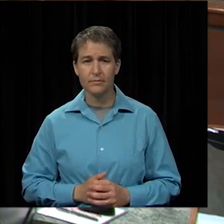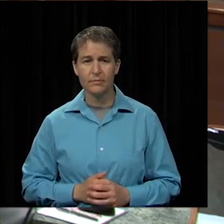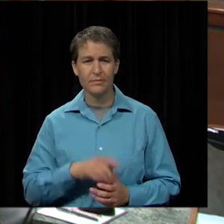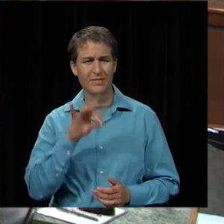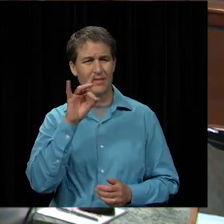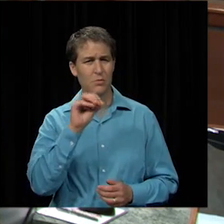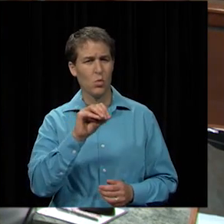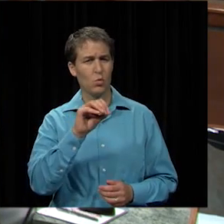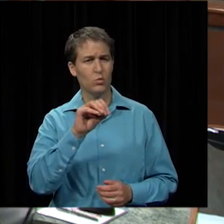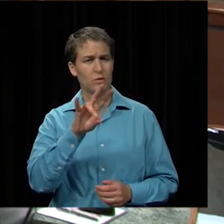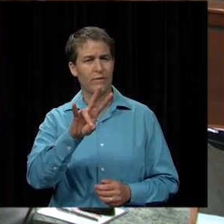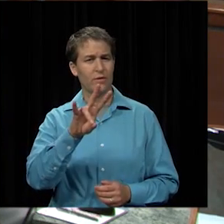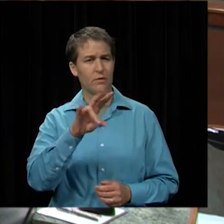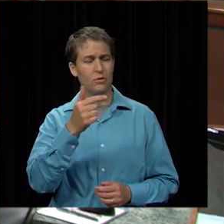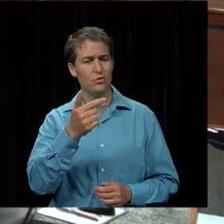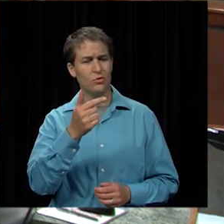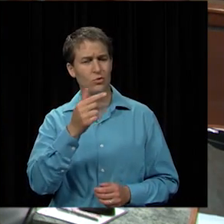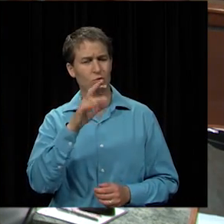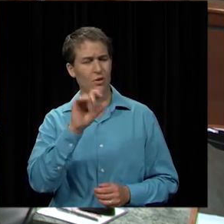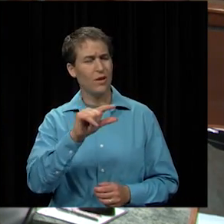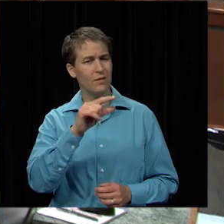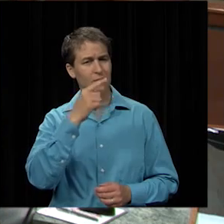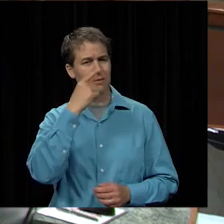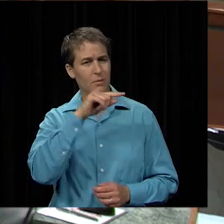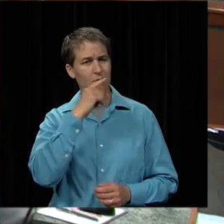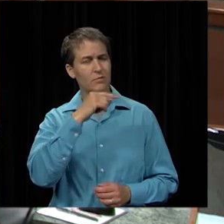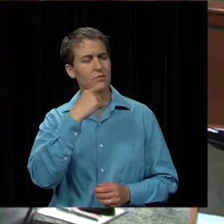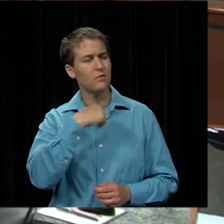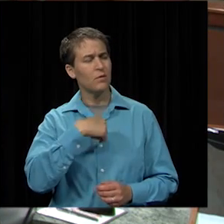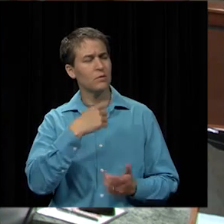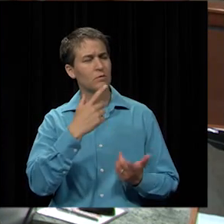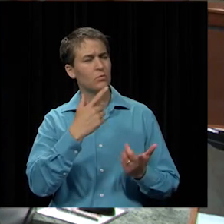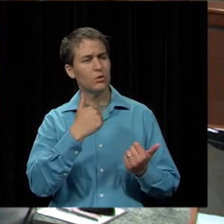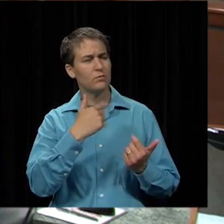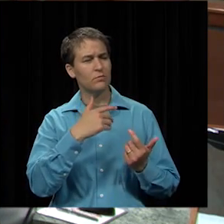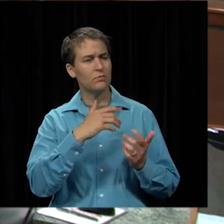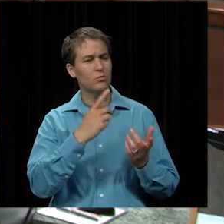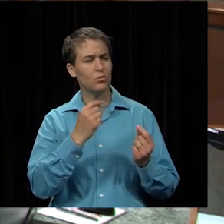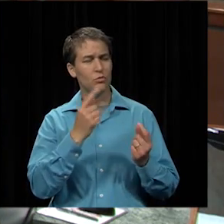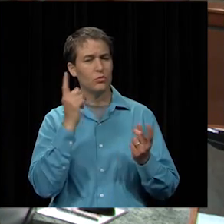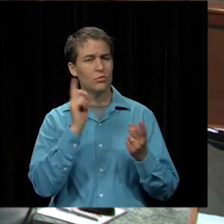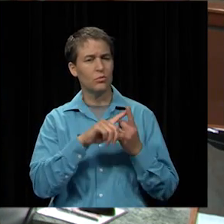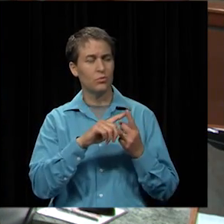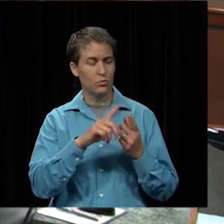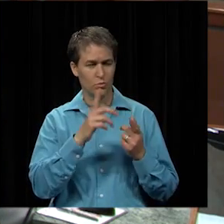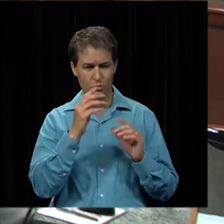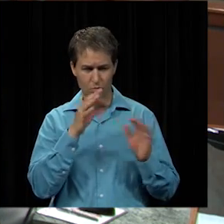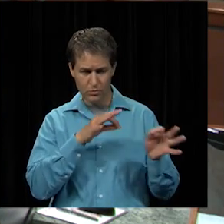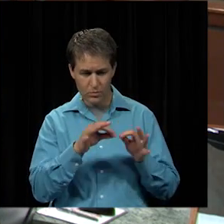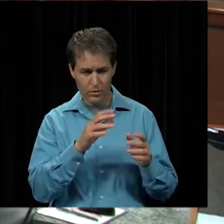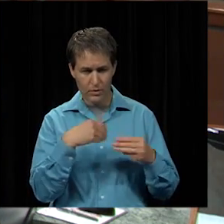.07. Greg, could you give us what direction we've given the architects, or we will be giving them?